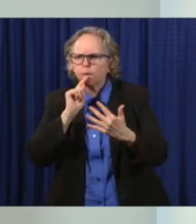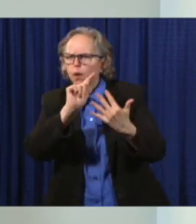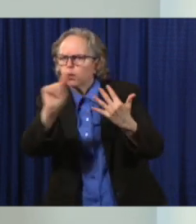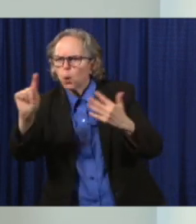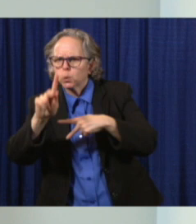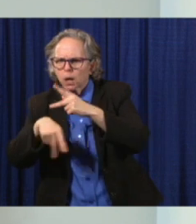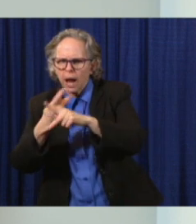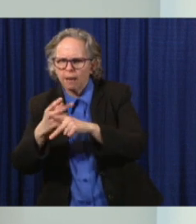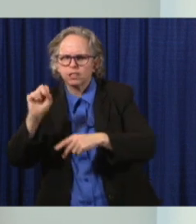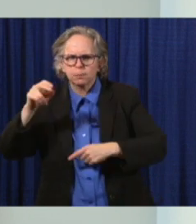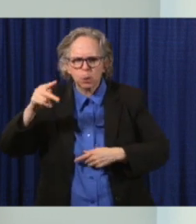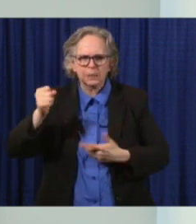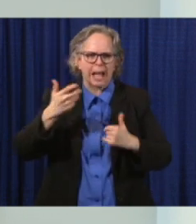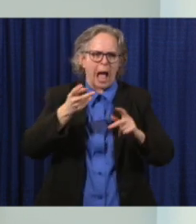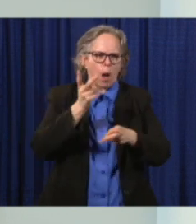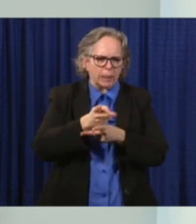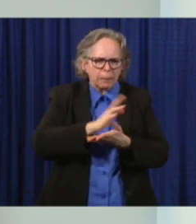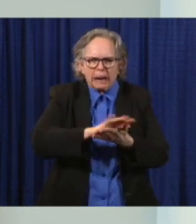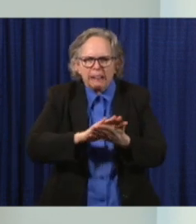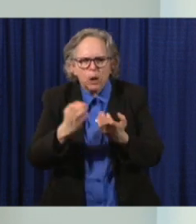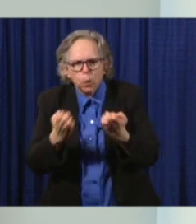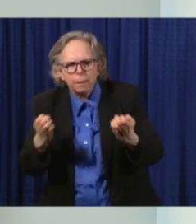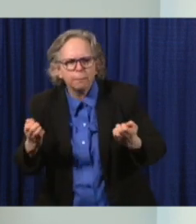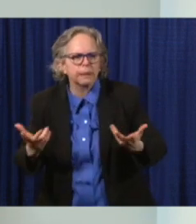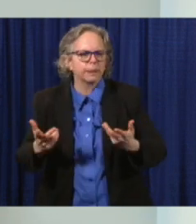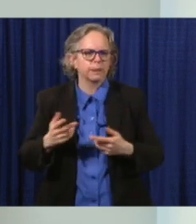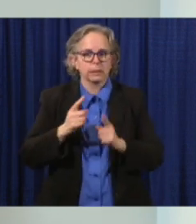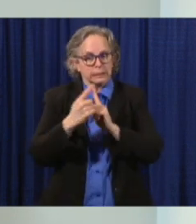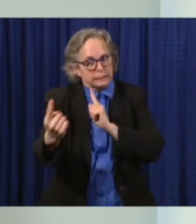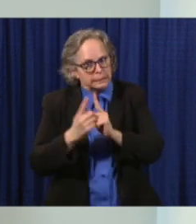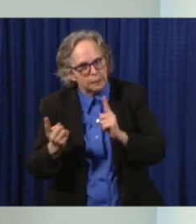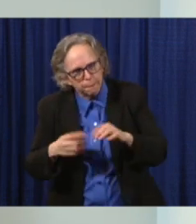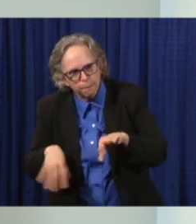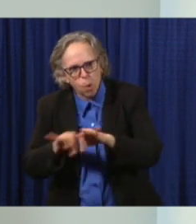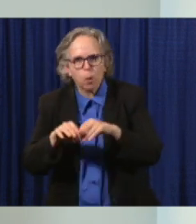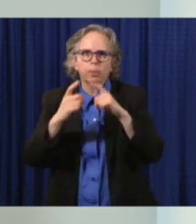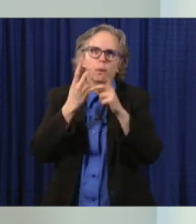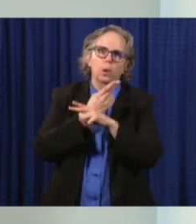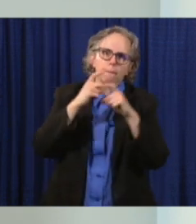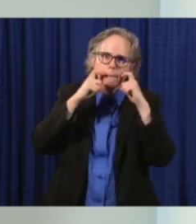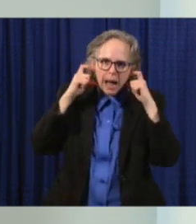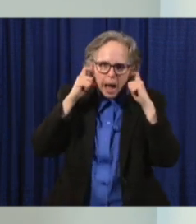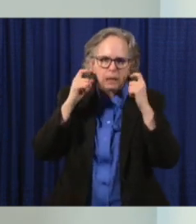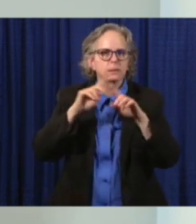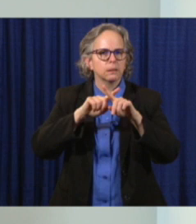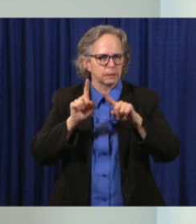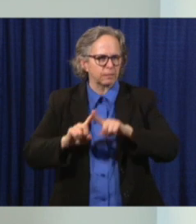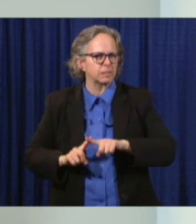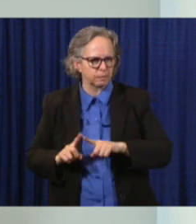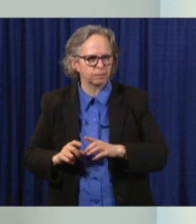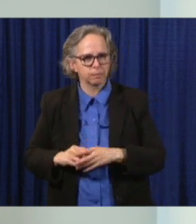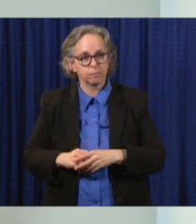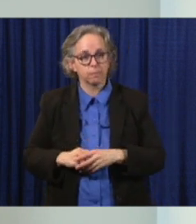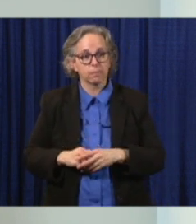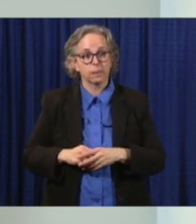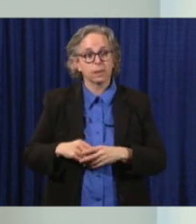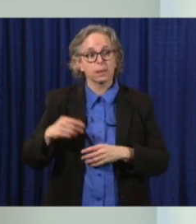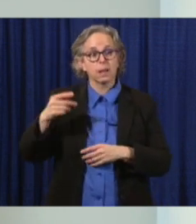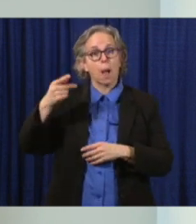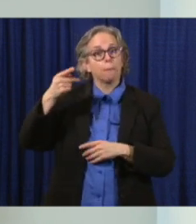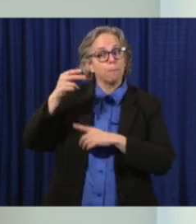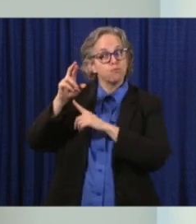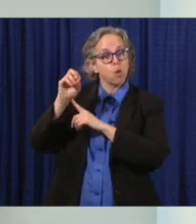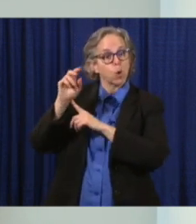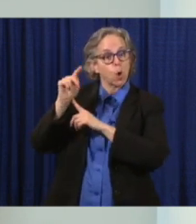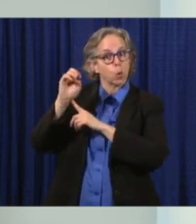and wearing face coverings, etc. When practical, these protocols are designed, these openings are designed to allow